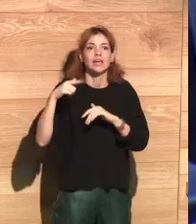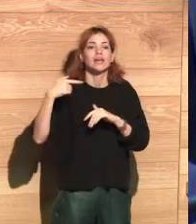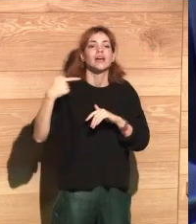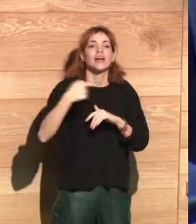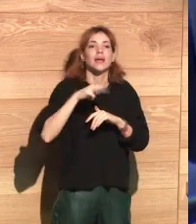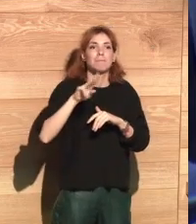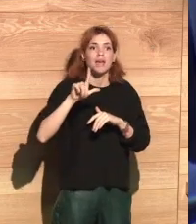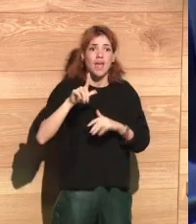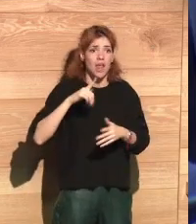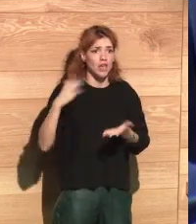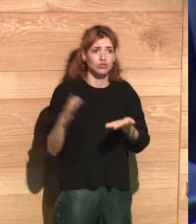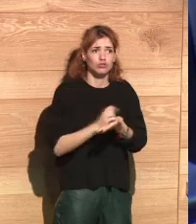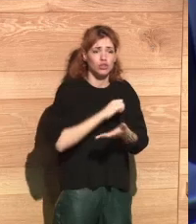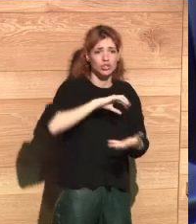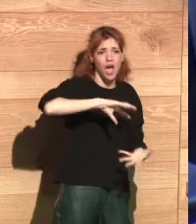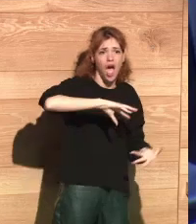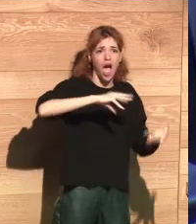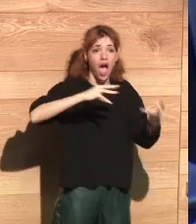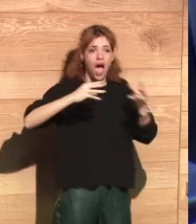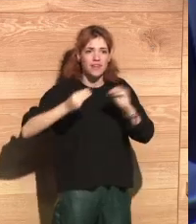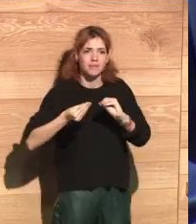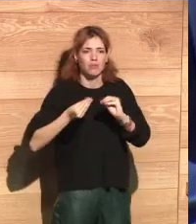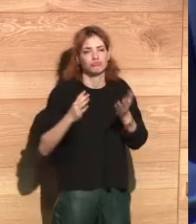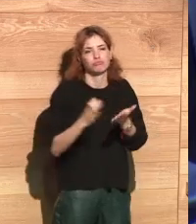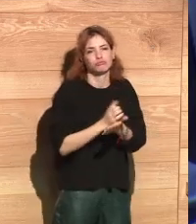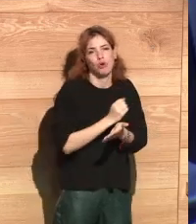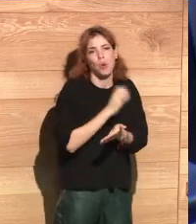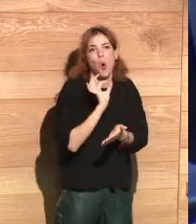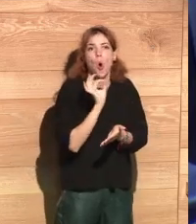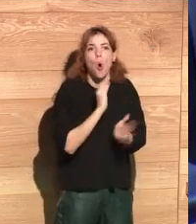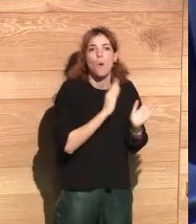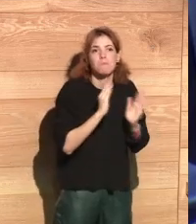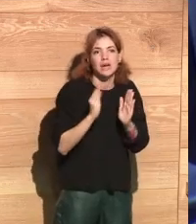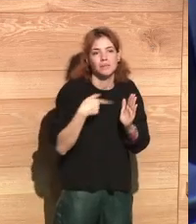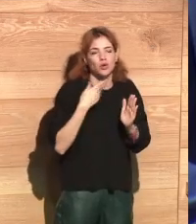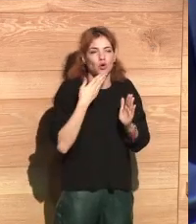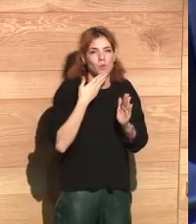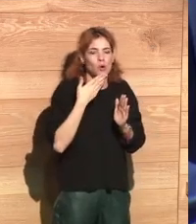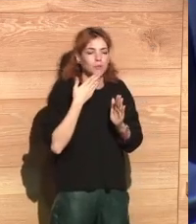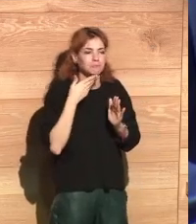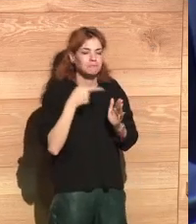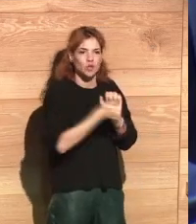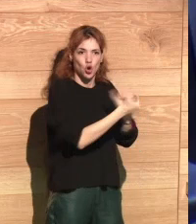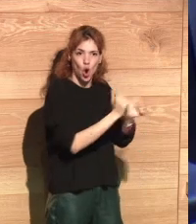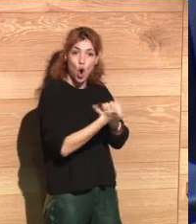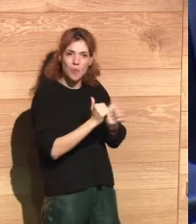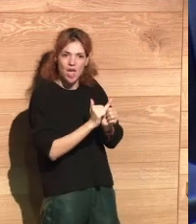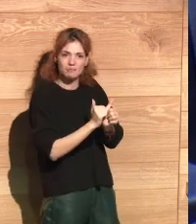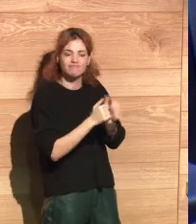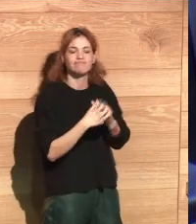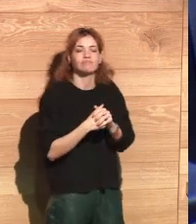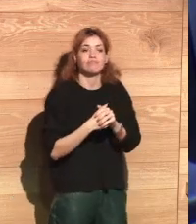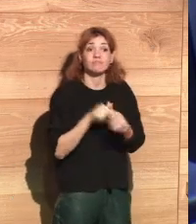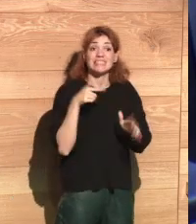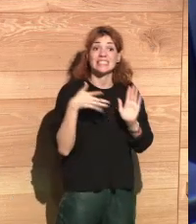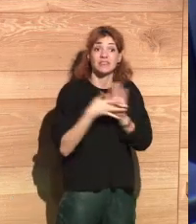creating data and handling data processing data. They need to base themselves on the GDPR. And